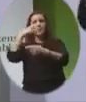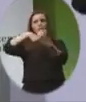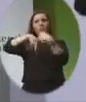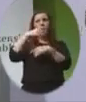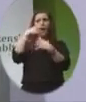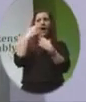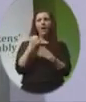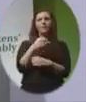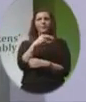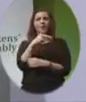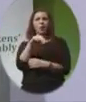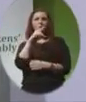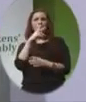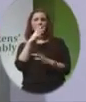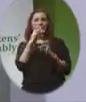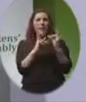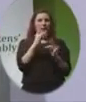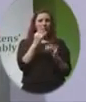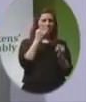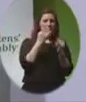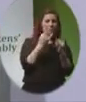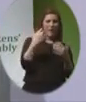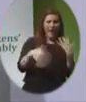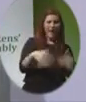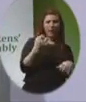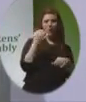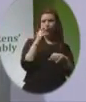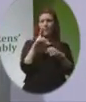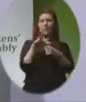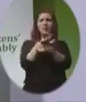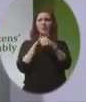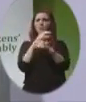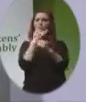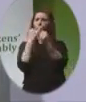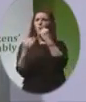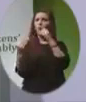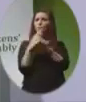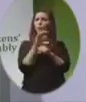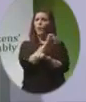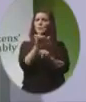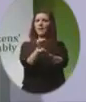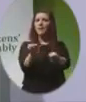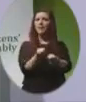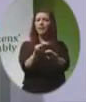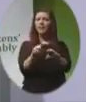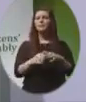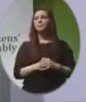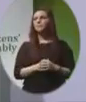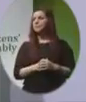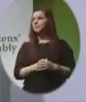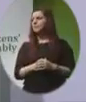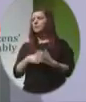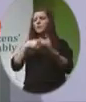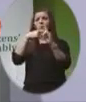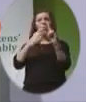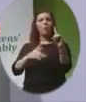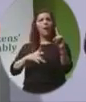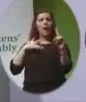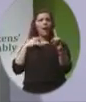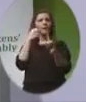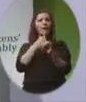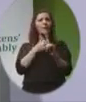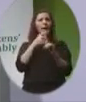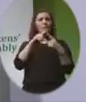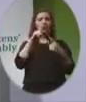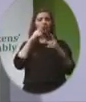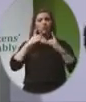not to add to any pain or anguish that they may be experiencing. The Pro-Life Campaign is a human